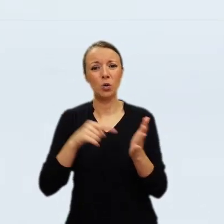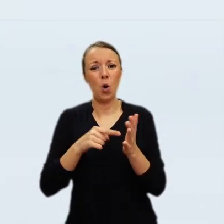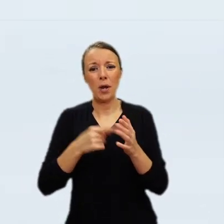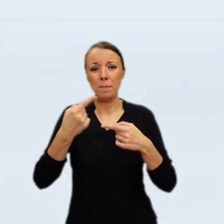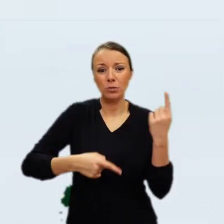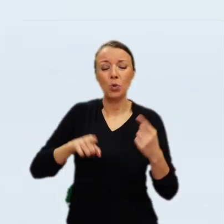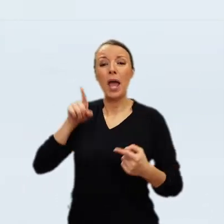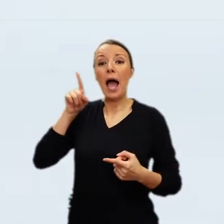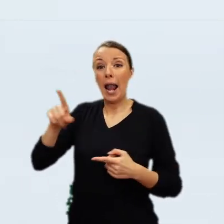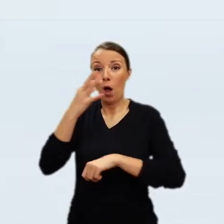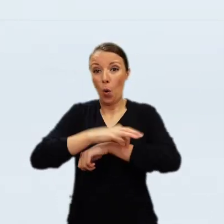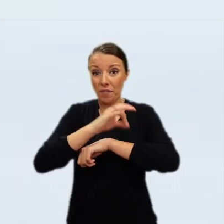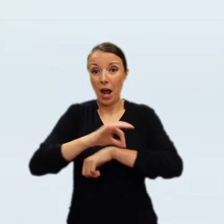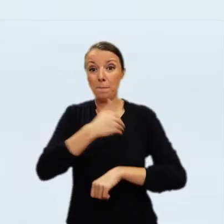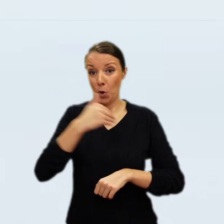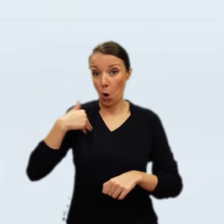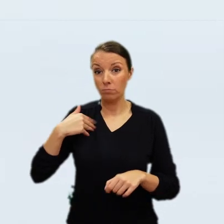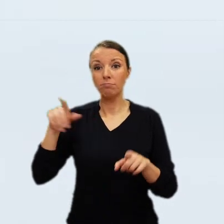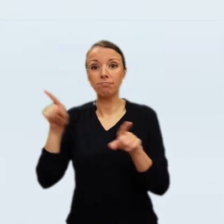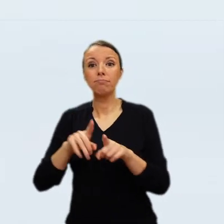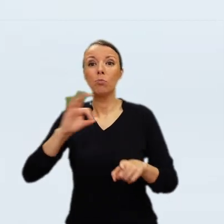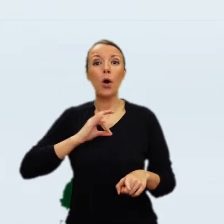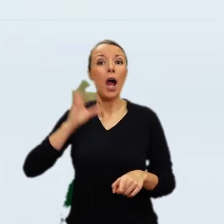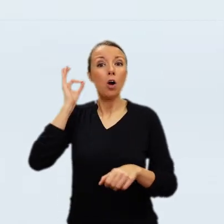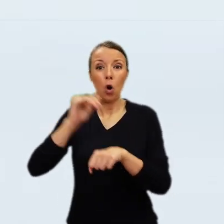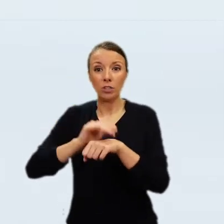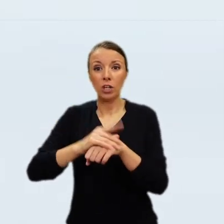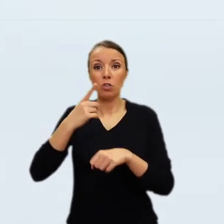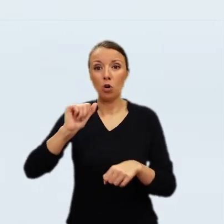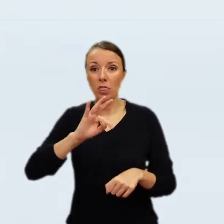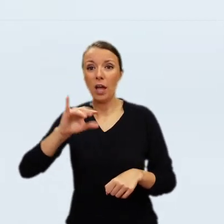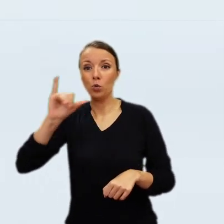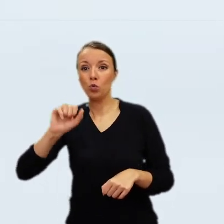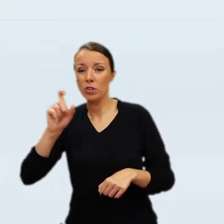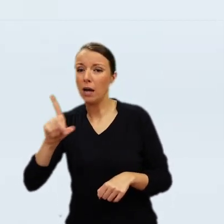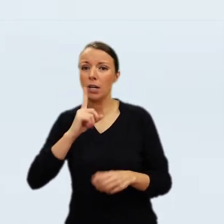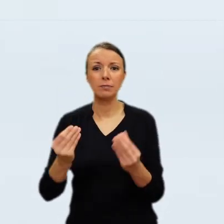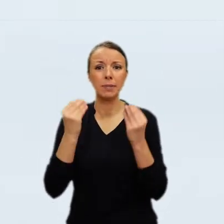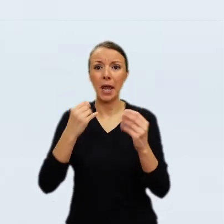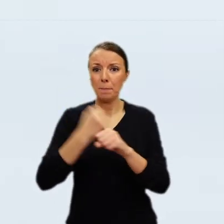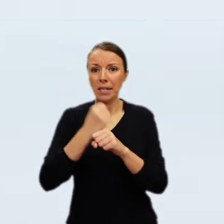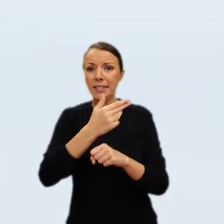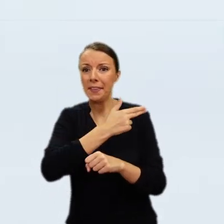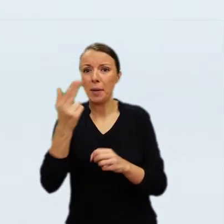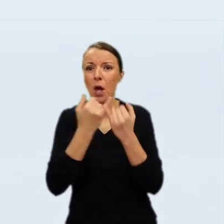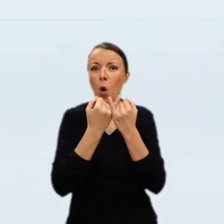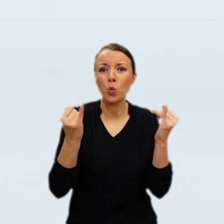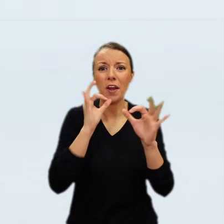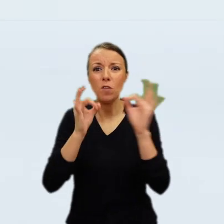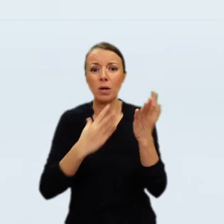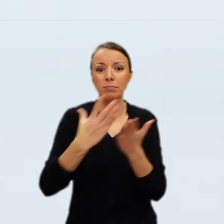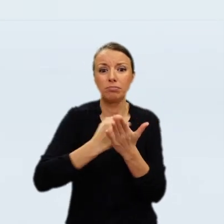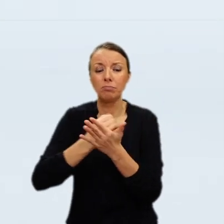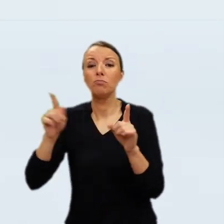There were 12 paintings in the collection attributed to Rembrandt, of which only three today are still recognized as being by him.